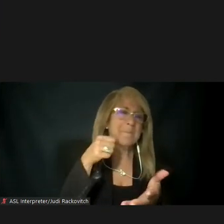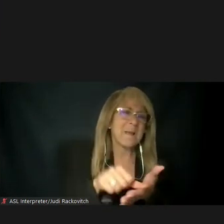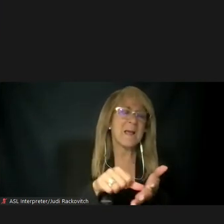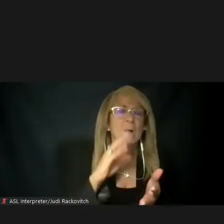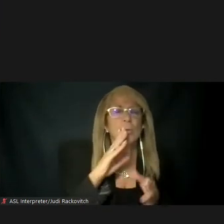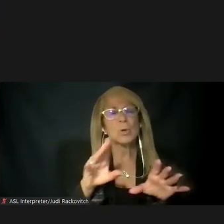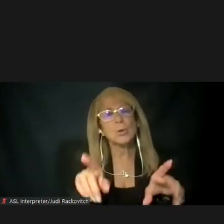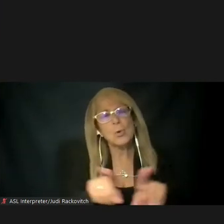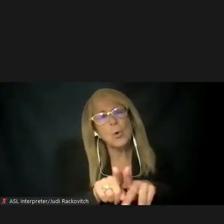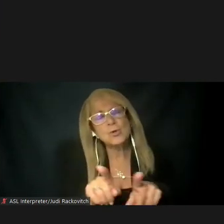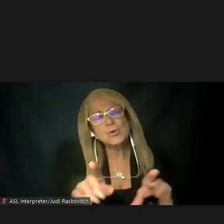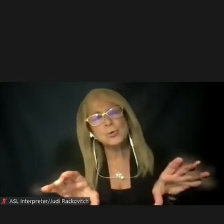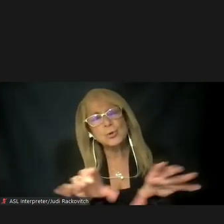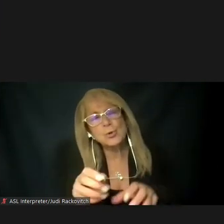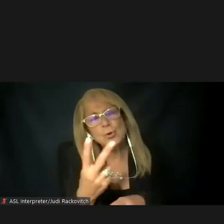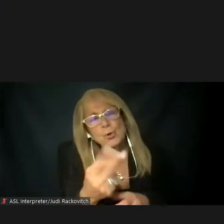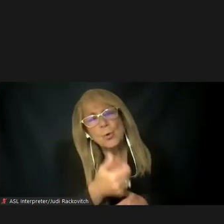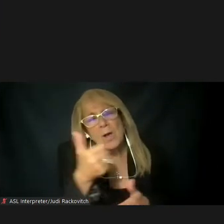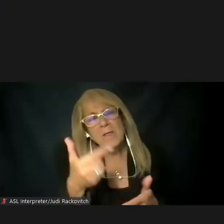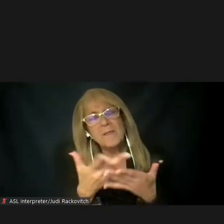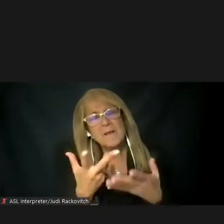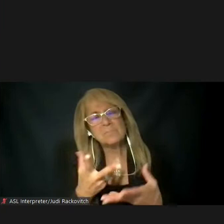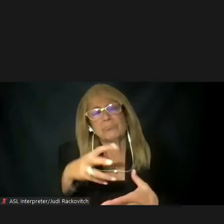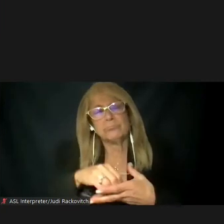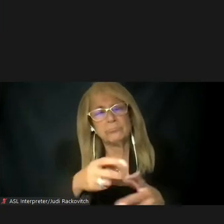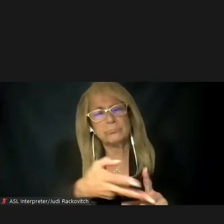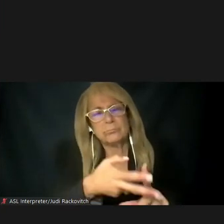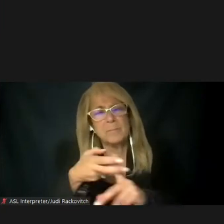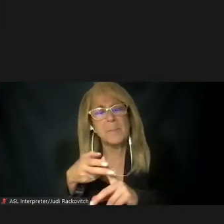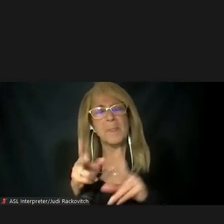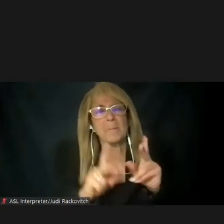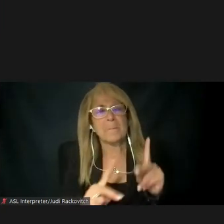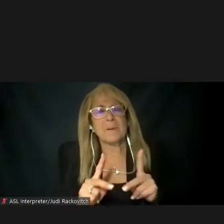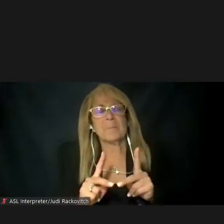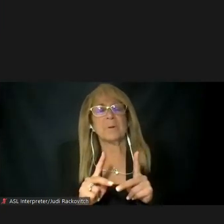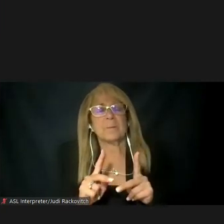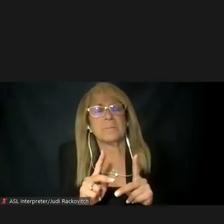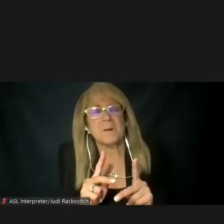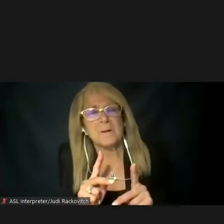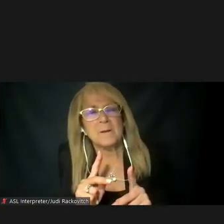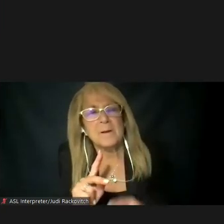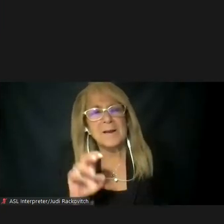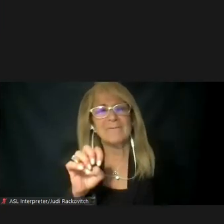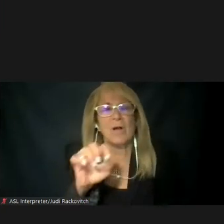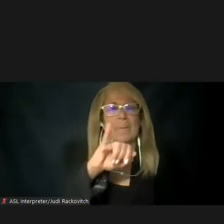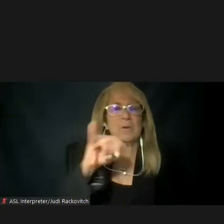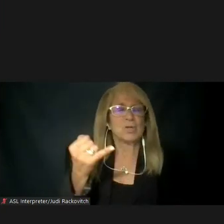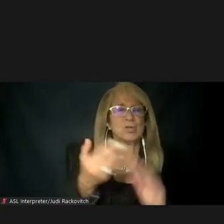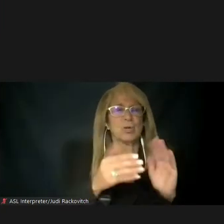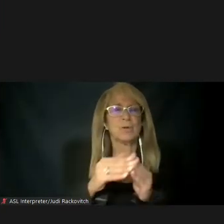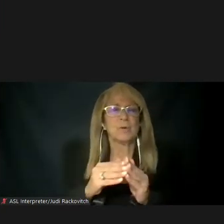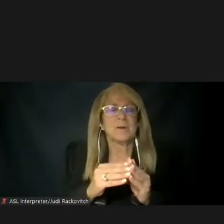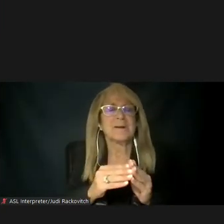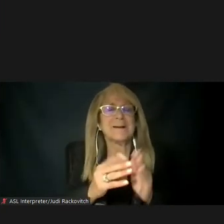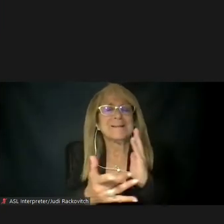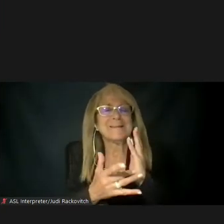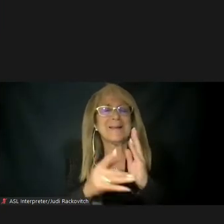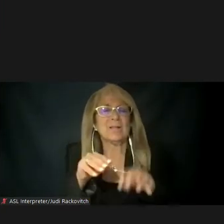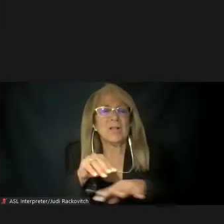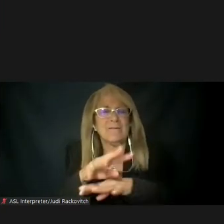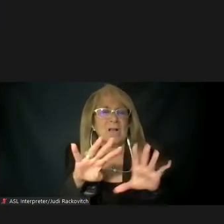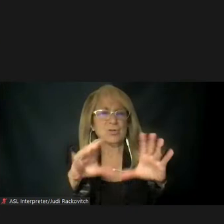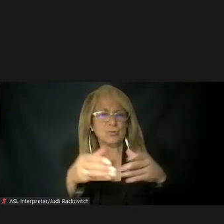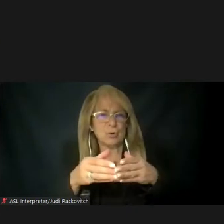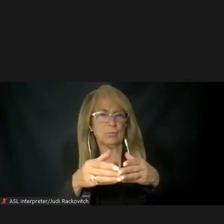engage members of the environmental justice community. One is the Environmental Justice Technical Advisory Group that we'll be bringing together.